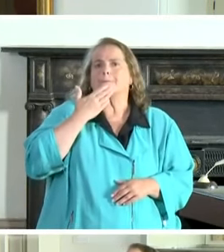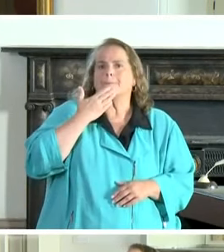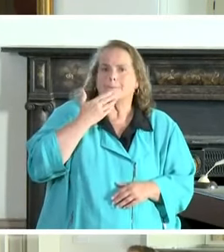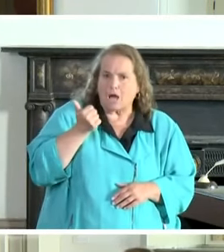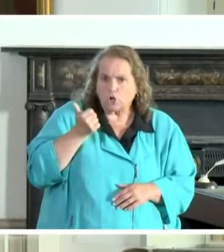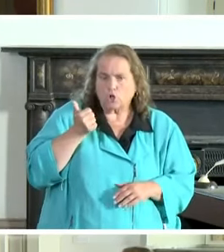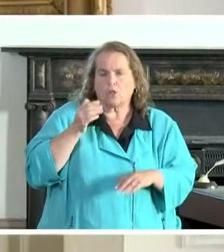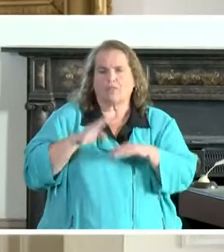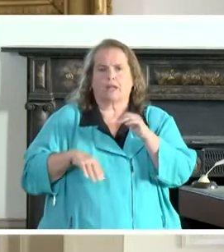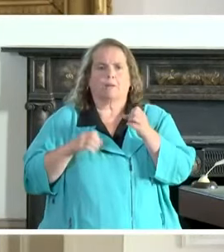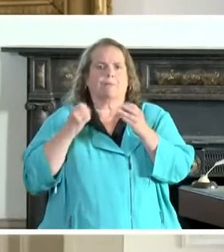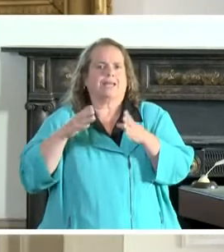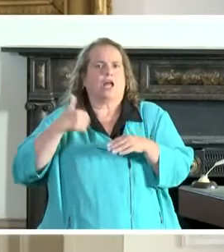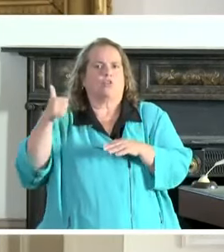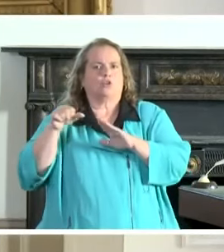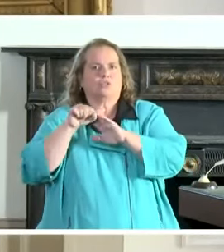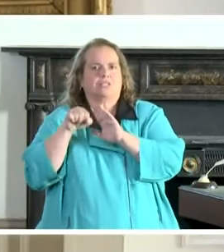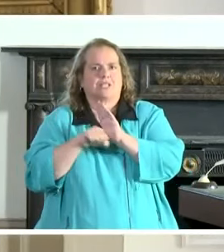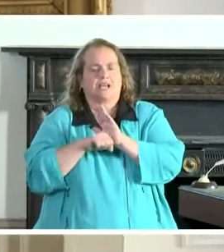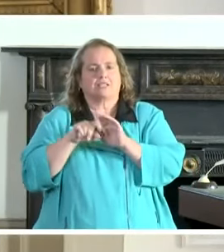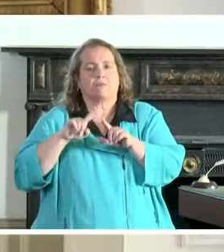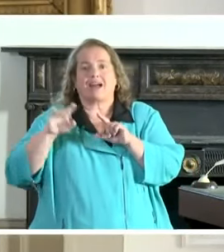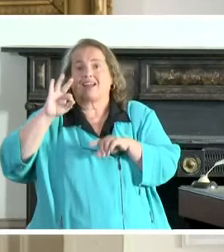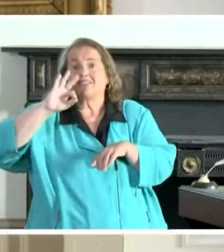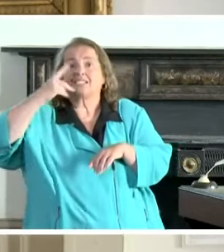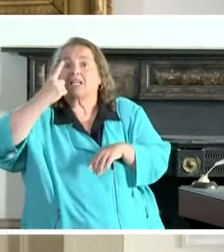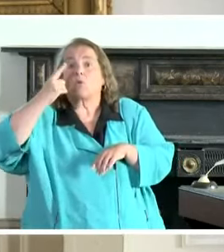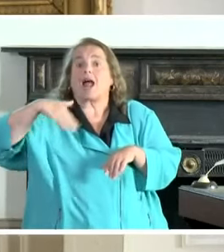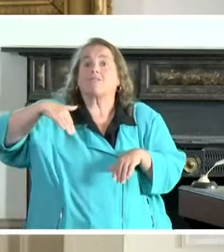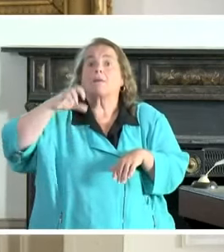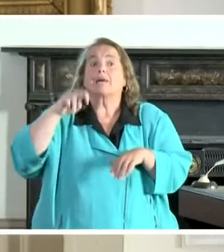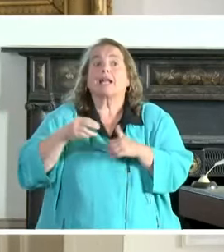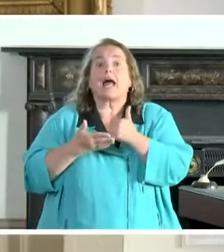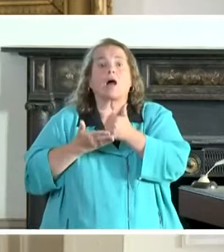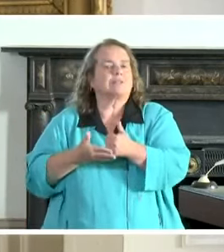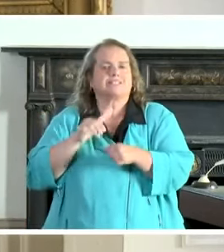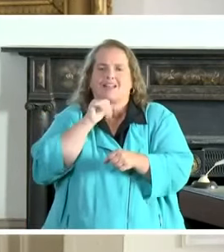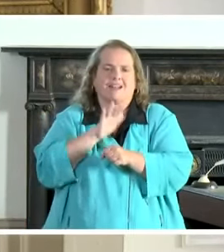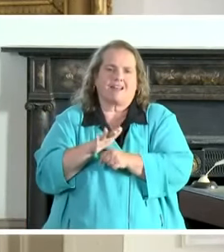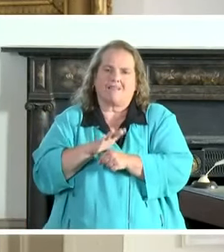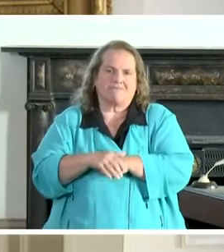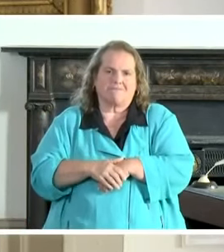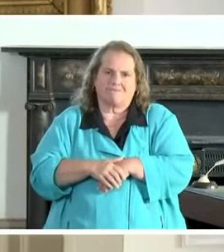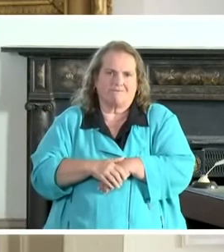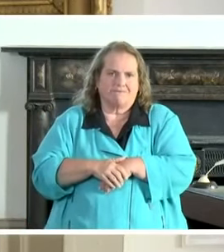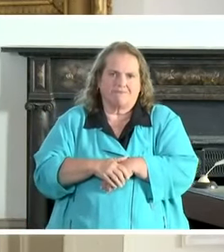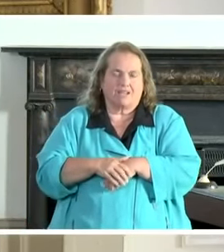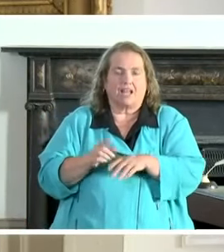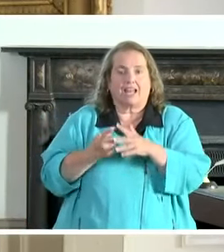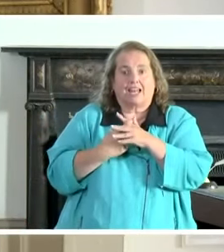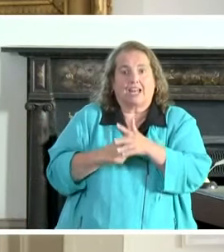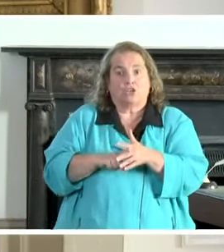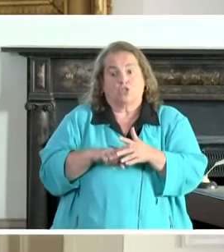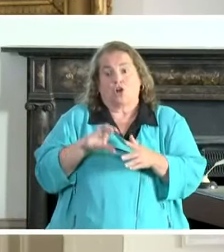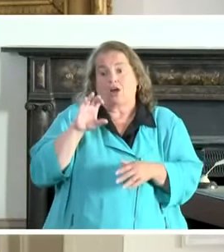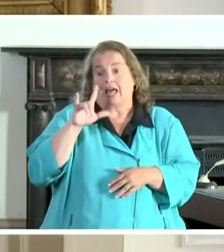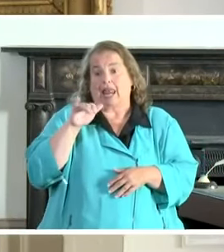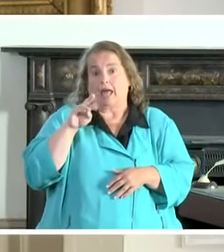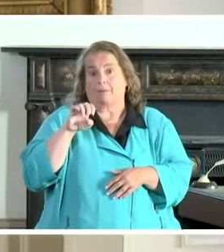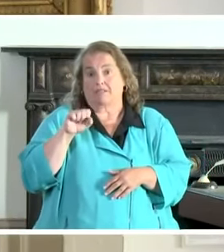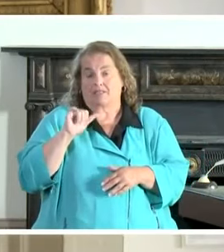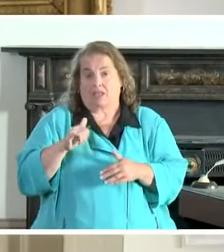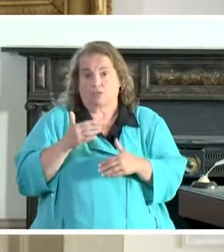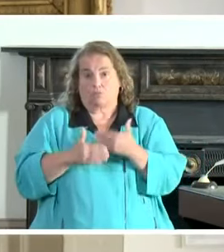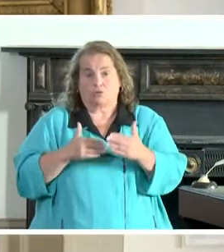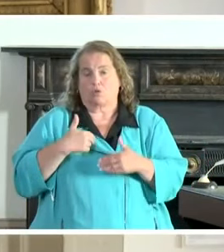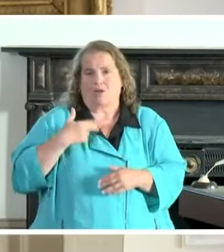other states, though if somebody hasn't been helped, it's not enough. Initial claims that have been processed, we are